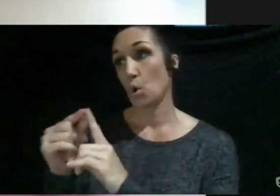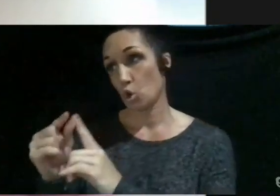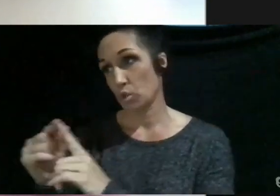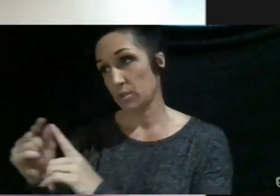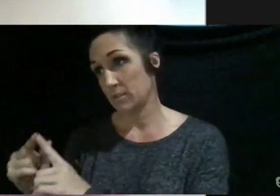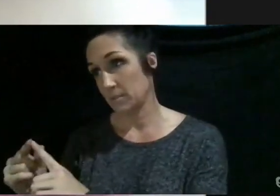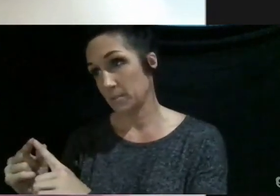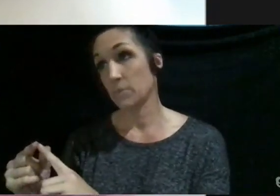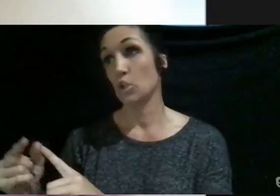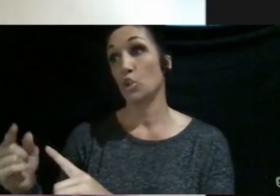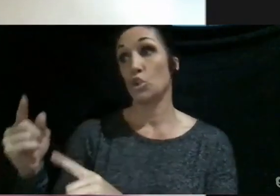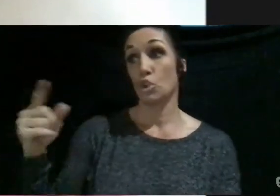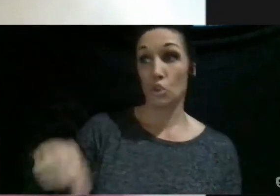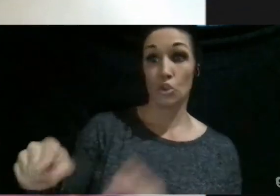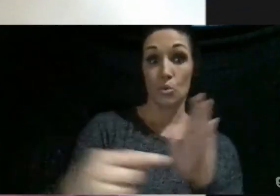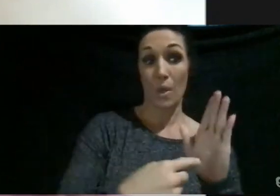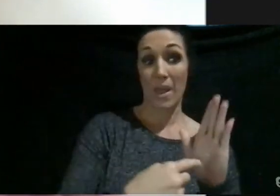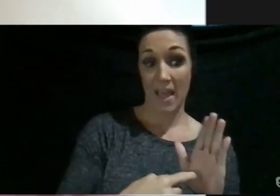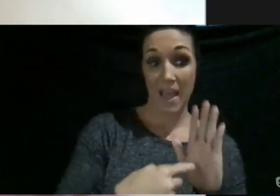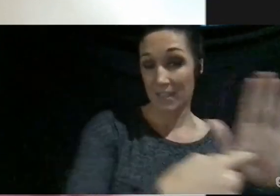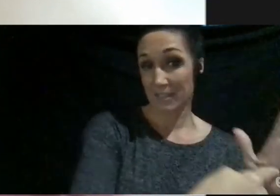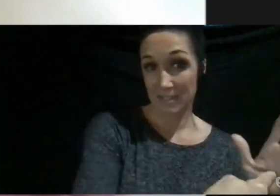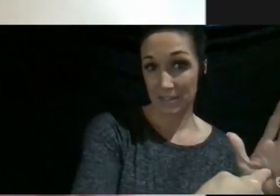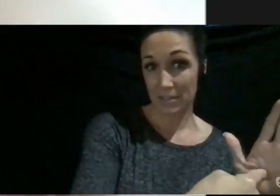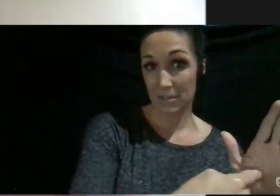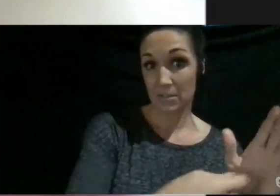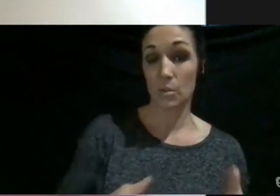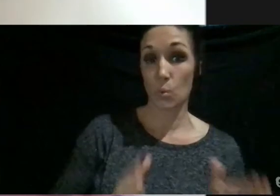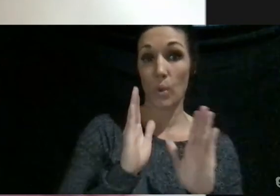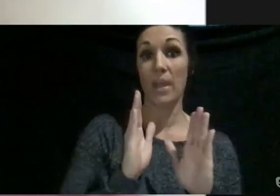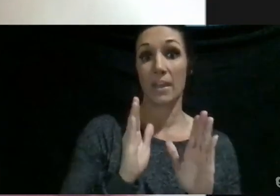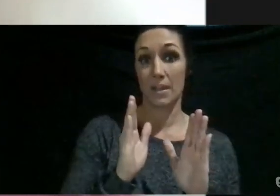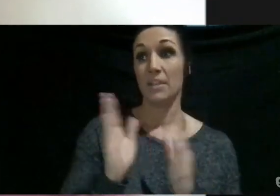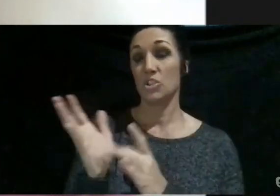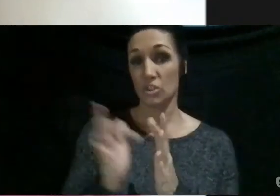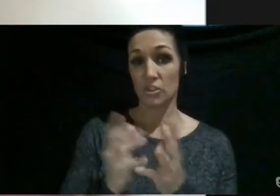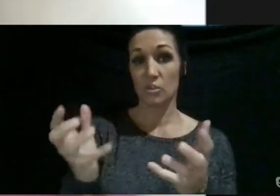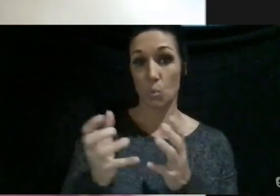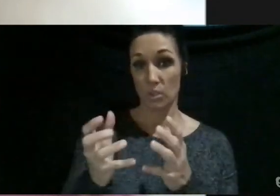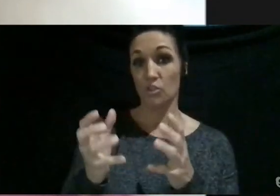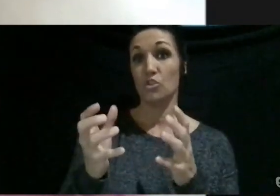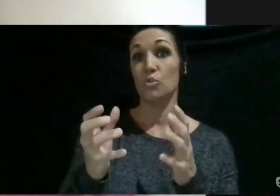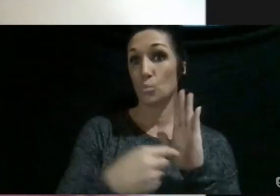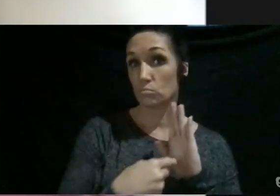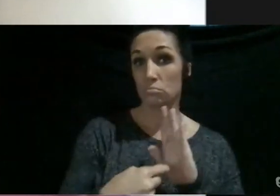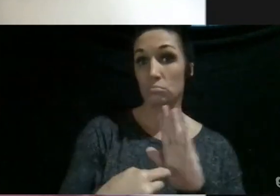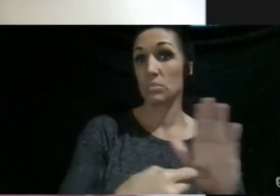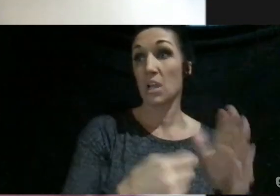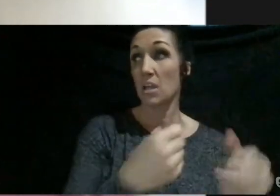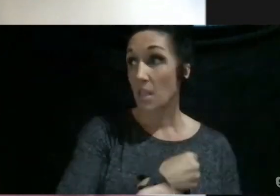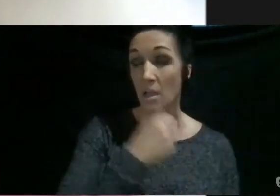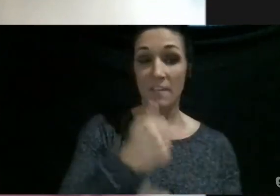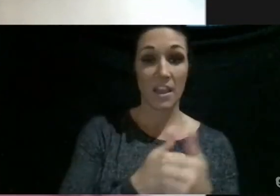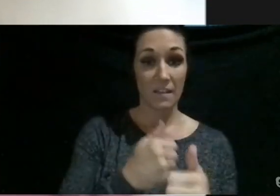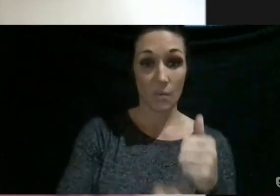act the way that Jesus has, he wants you to act and how you're supposed to act, love everyone.